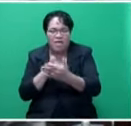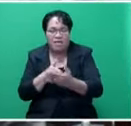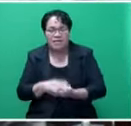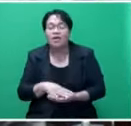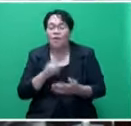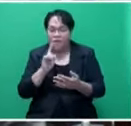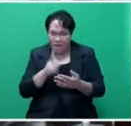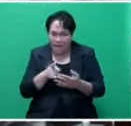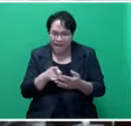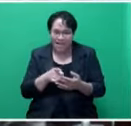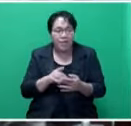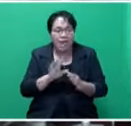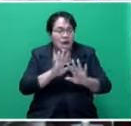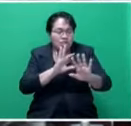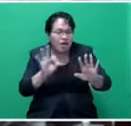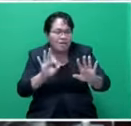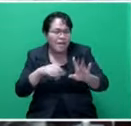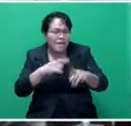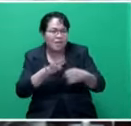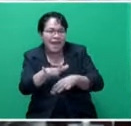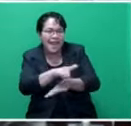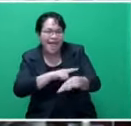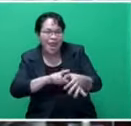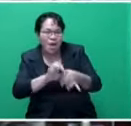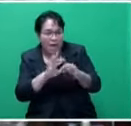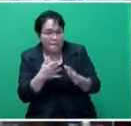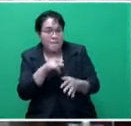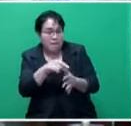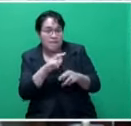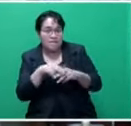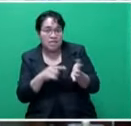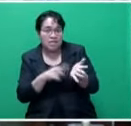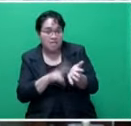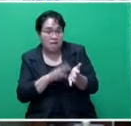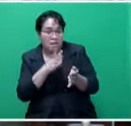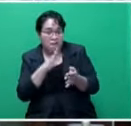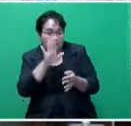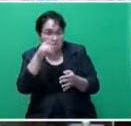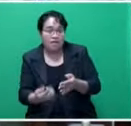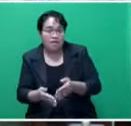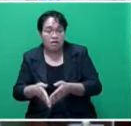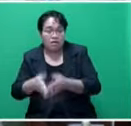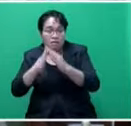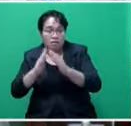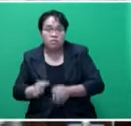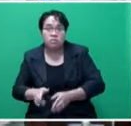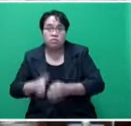that's what it's all about it's not to do with the landowners maybe Fiji TV went and put up towers without consulting we don't do that